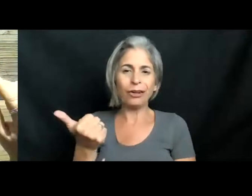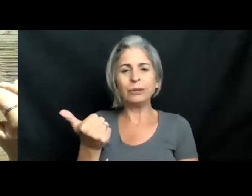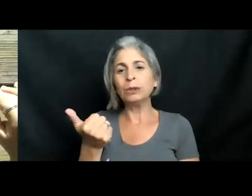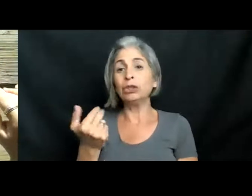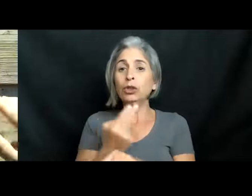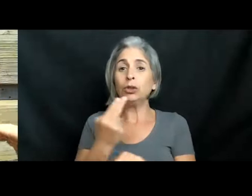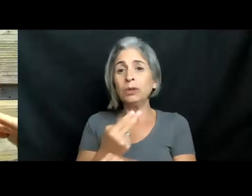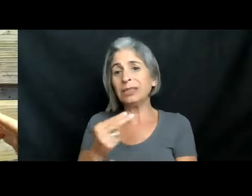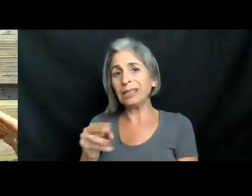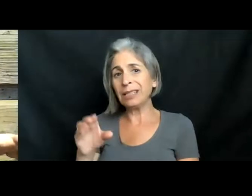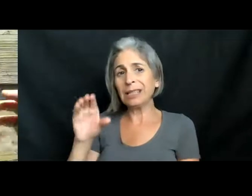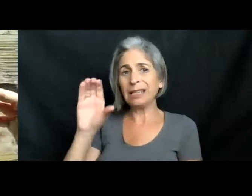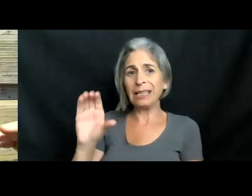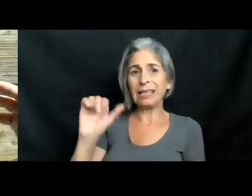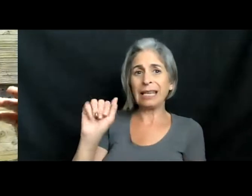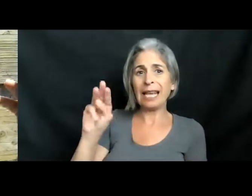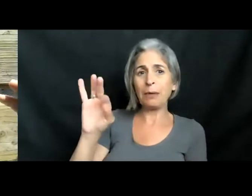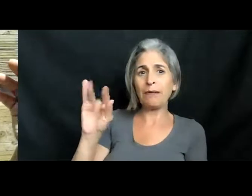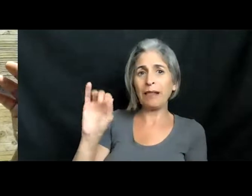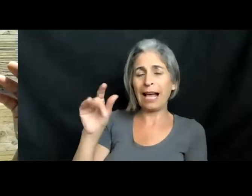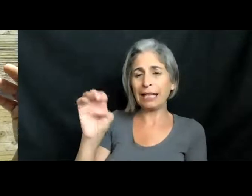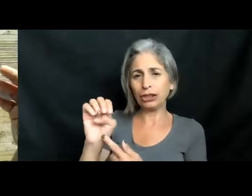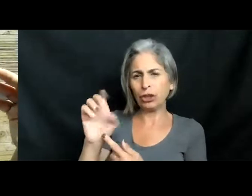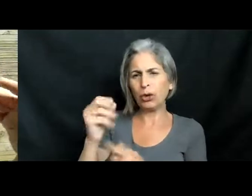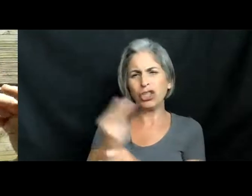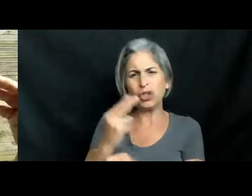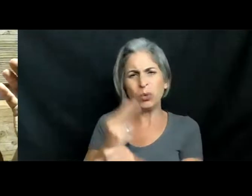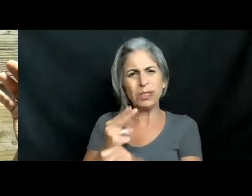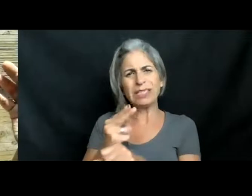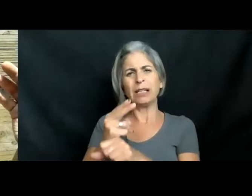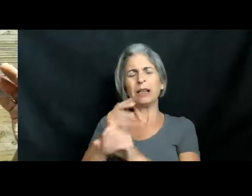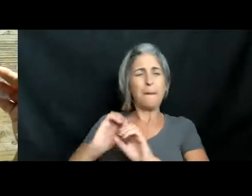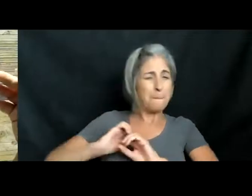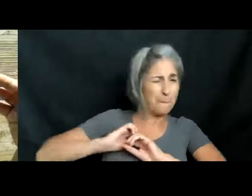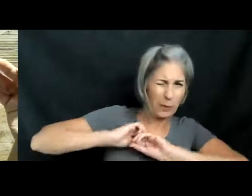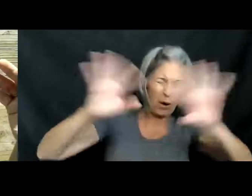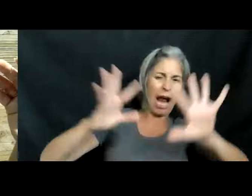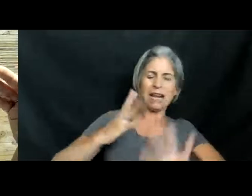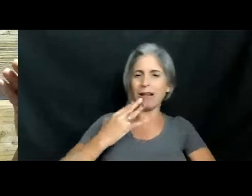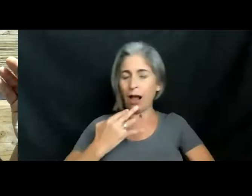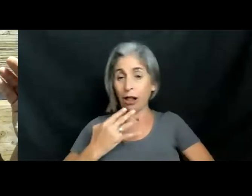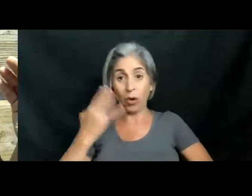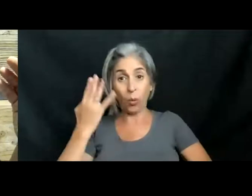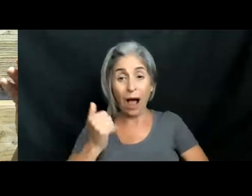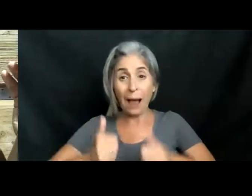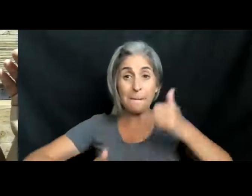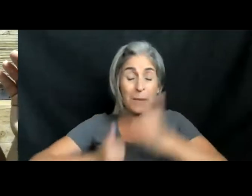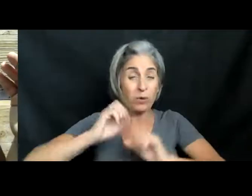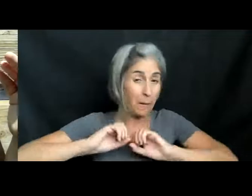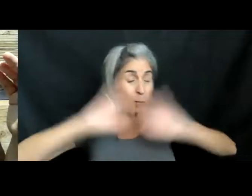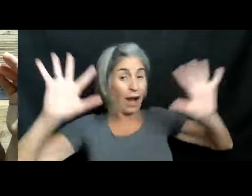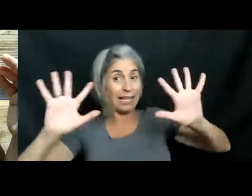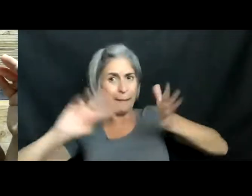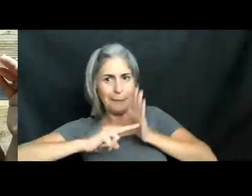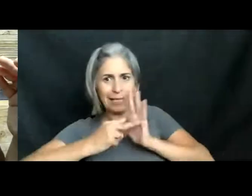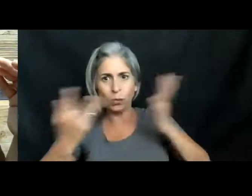camouflage, or they will be a very scary, confusing color. They will either be bright colors, because most things that are bright are poisonous.